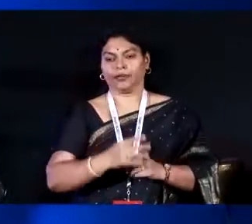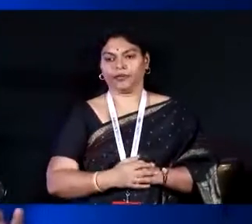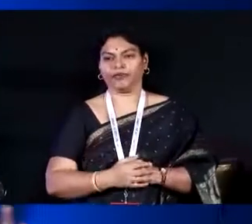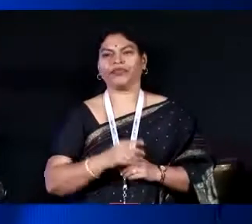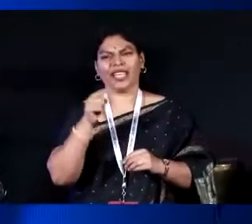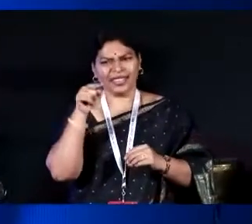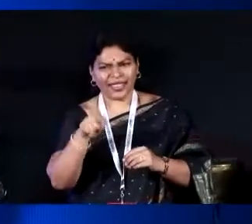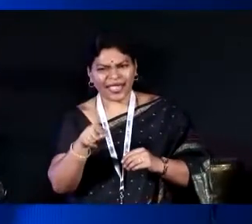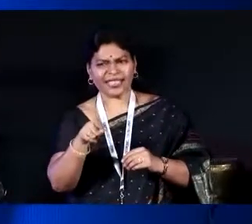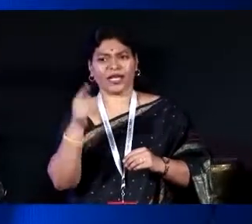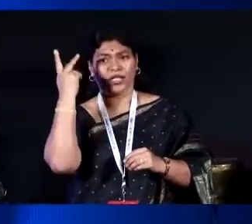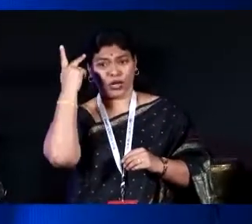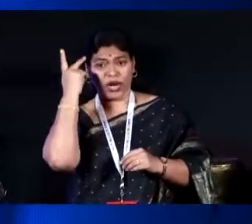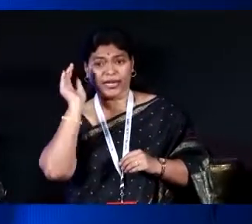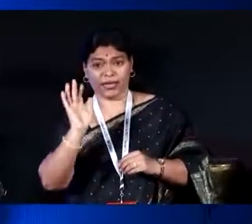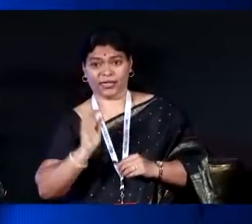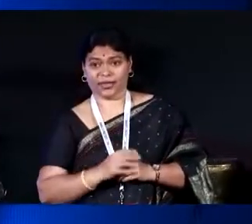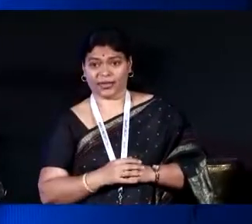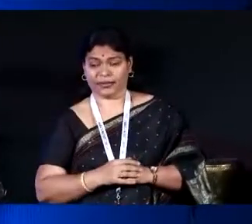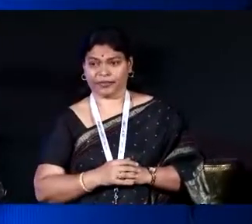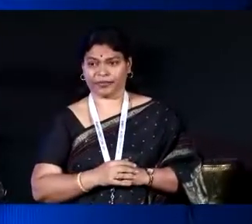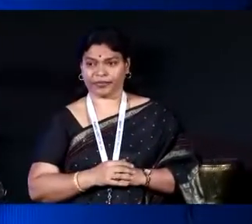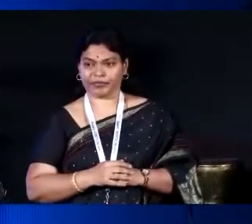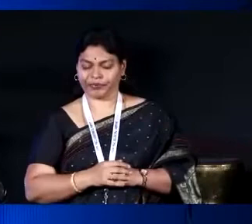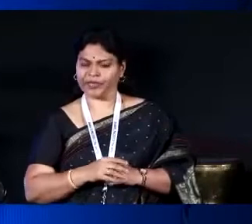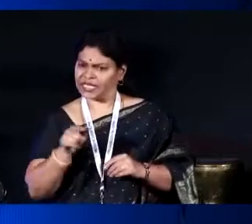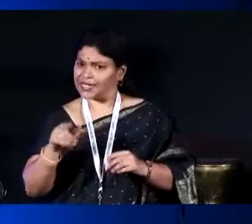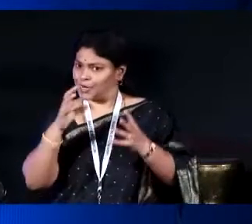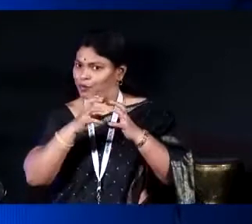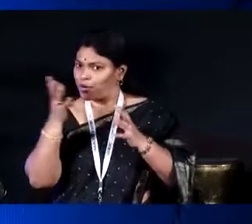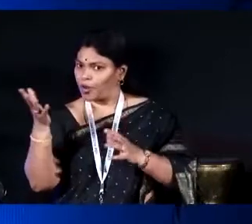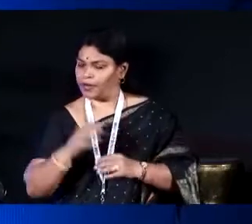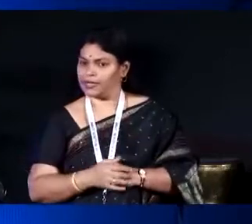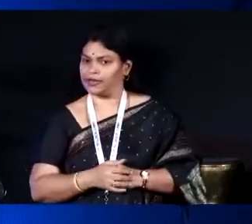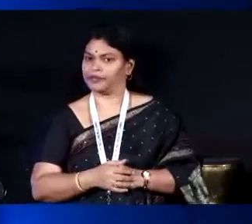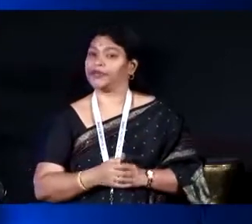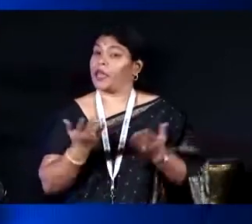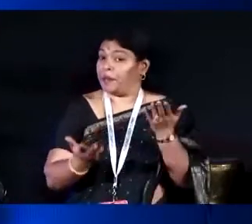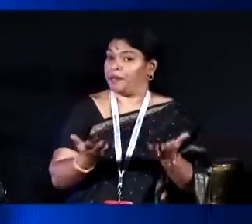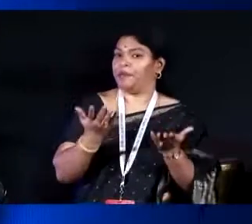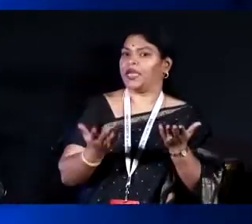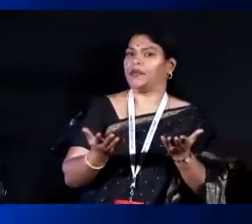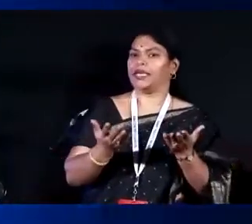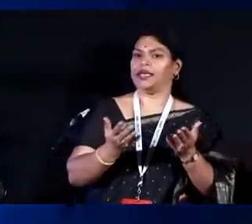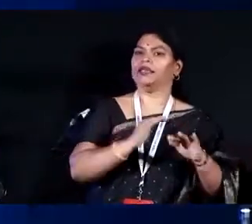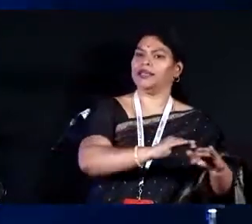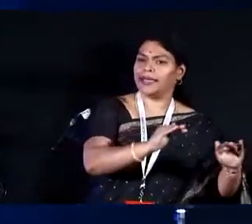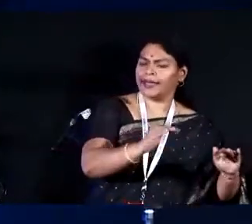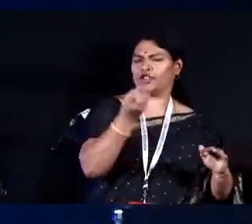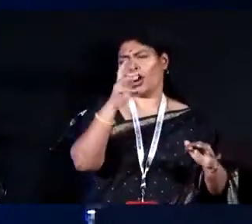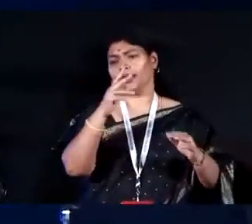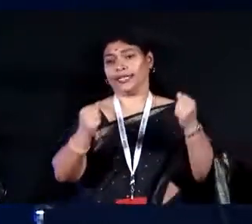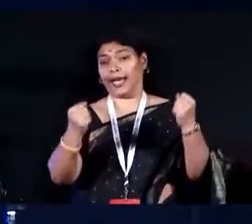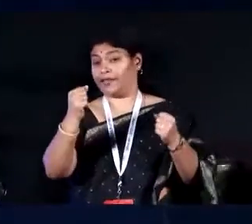These are the non-issues, but the real issues. So maybe the way the kid or the driver cannot see,